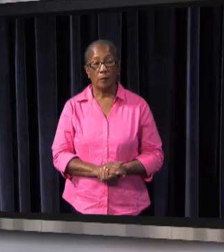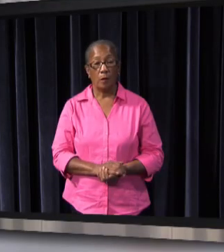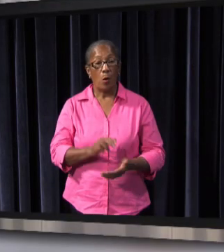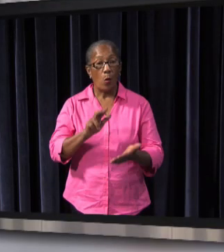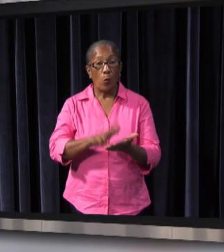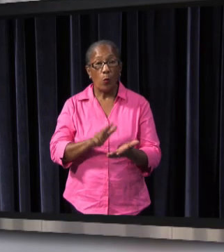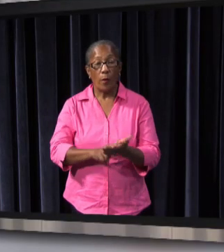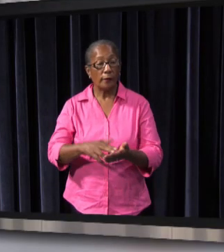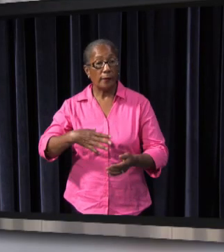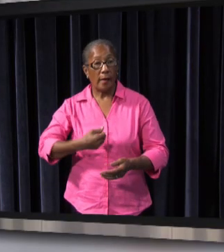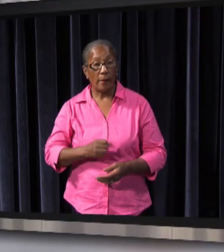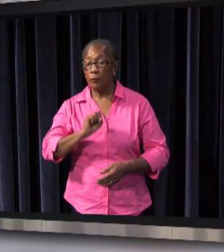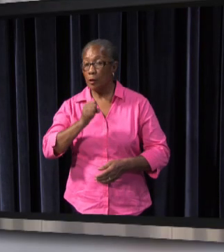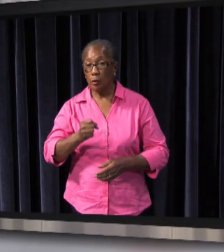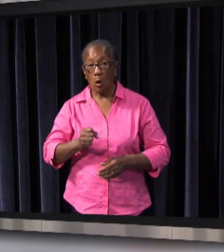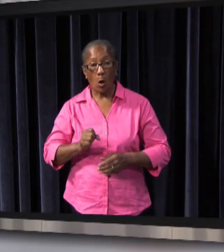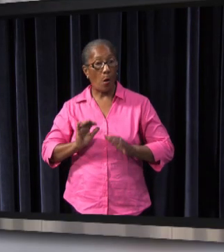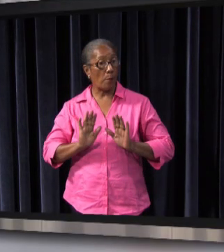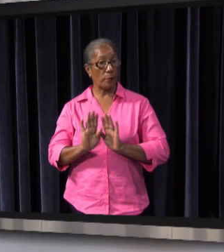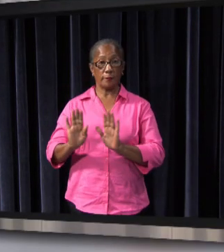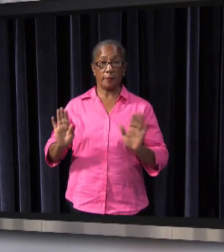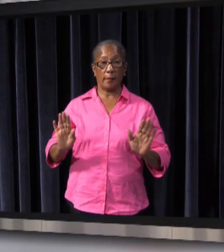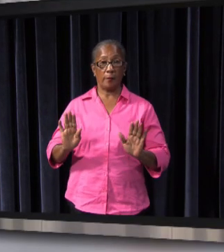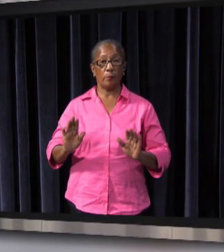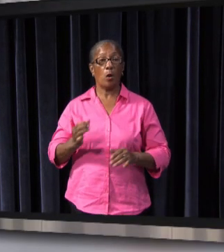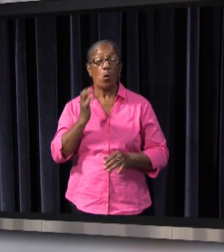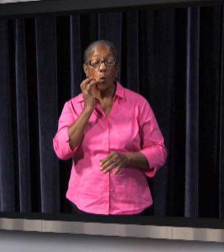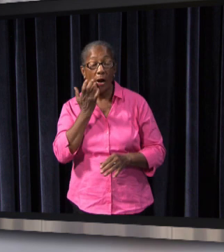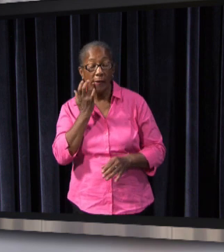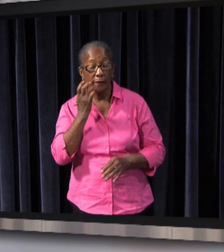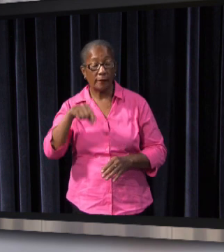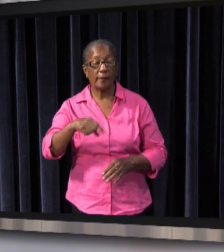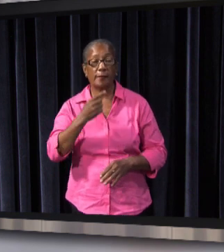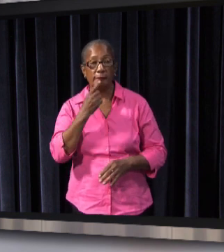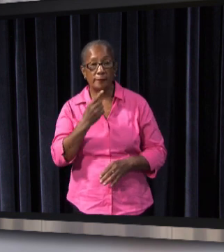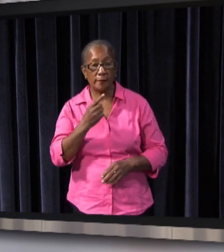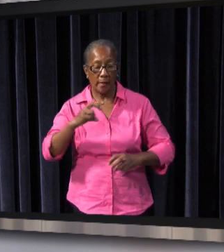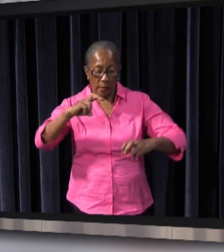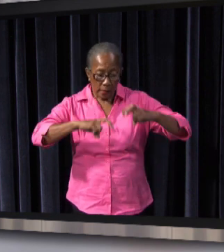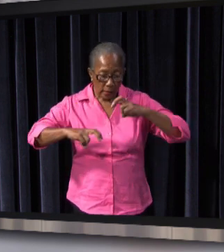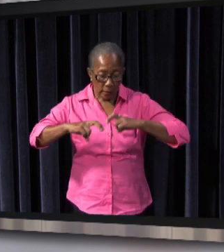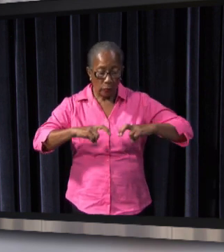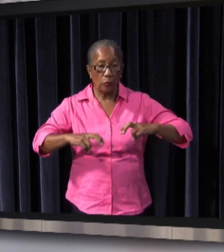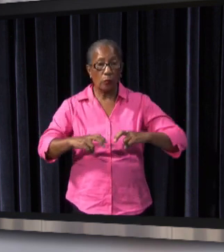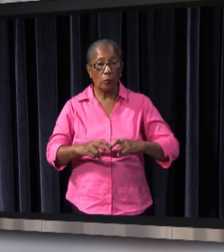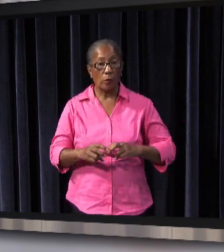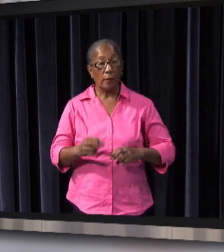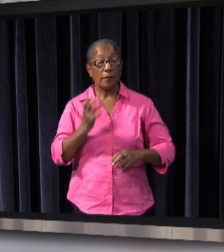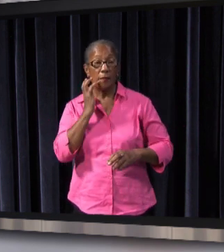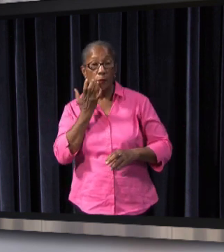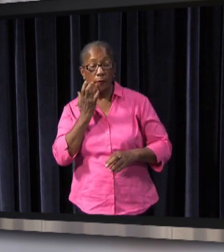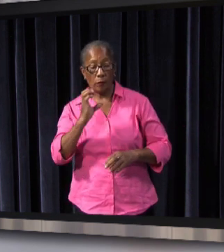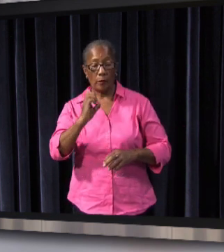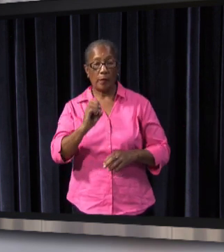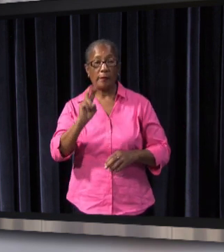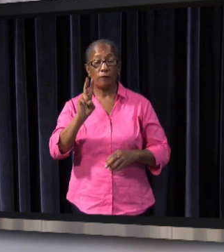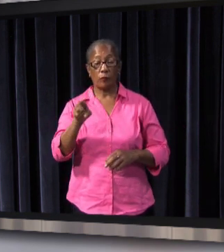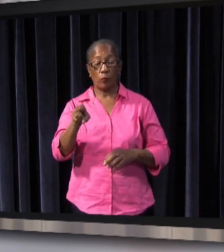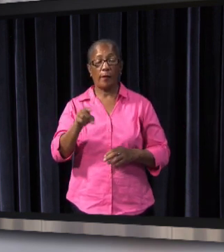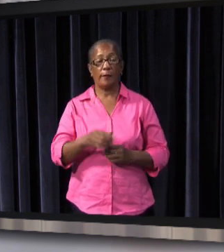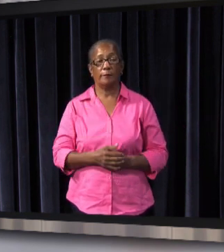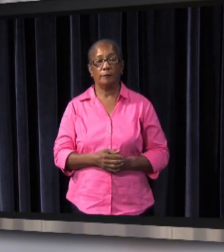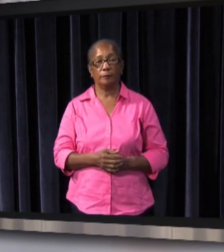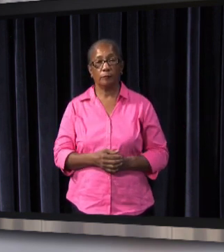There are no laws to protect our water resources. So says hydrogeologist Oglaia